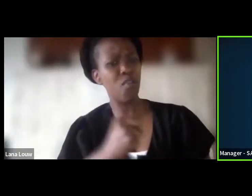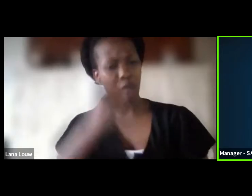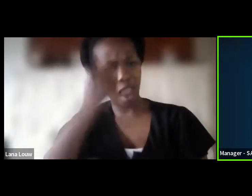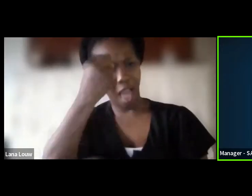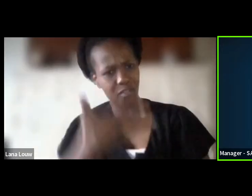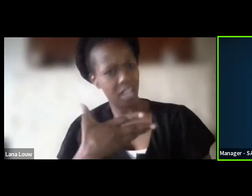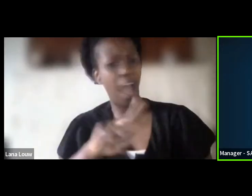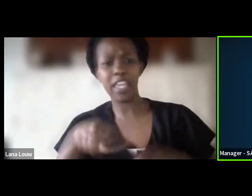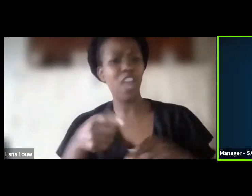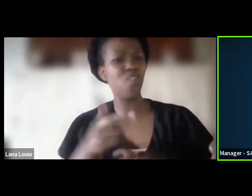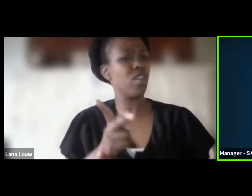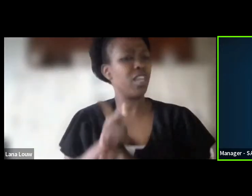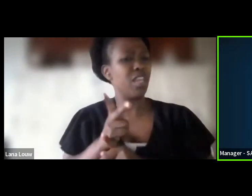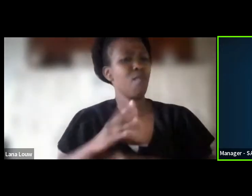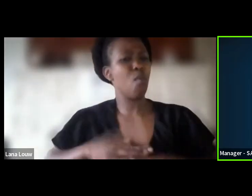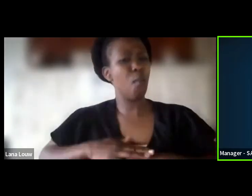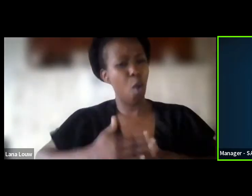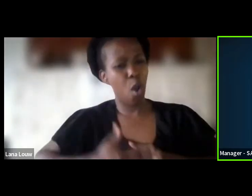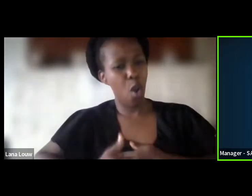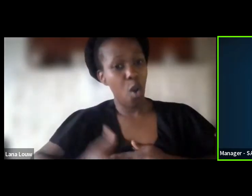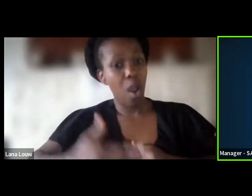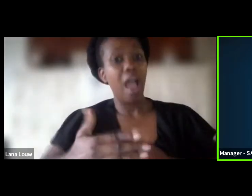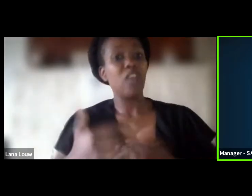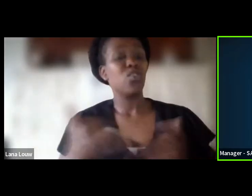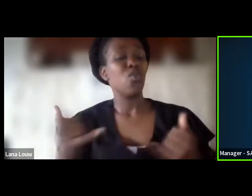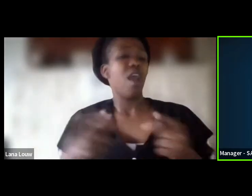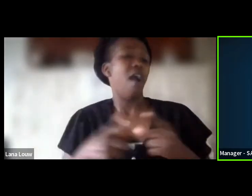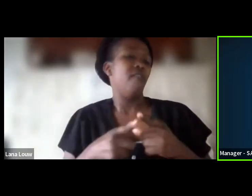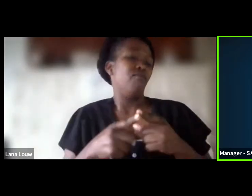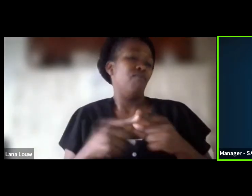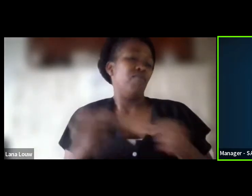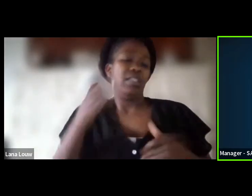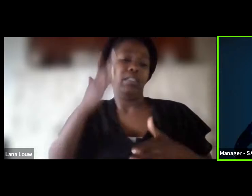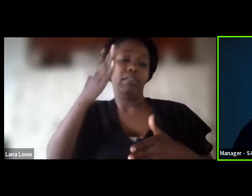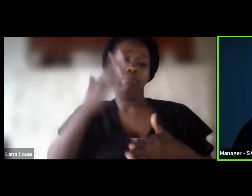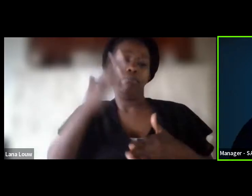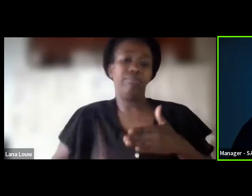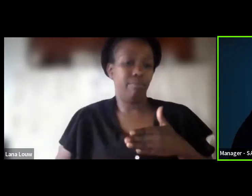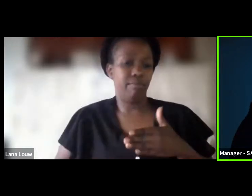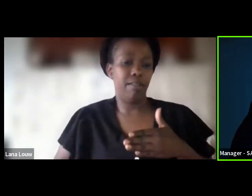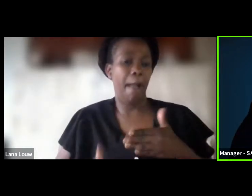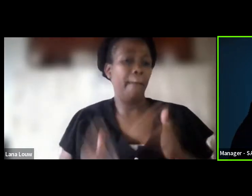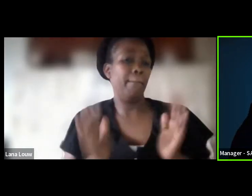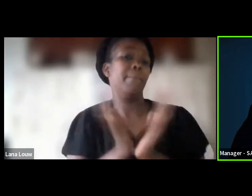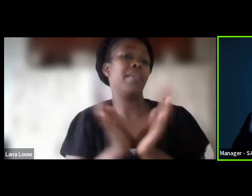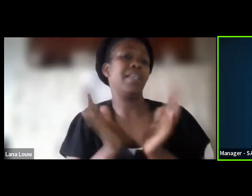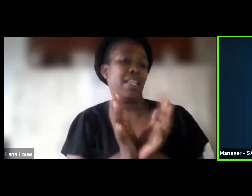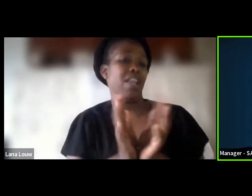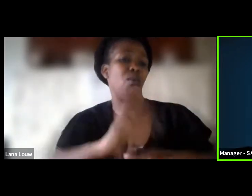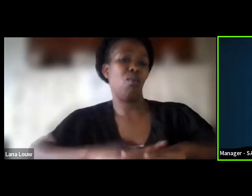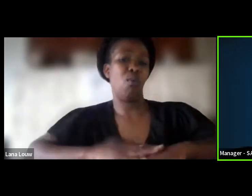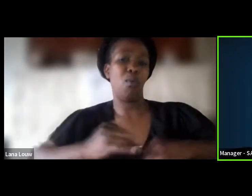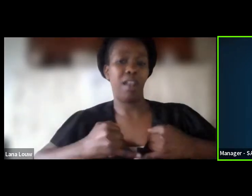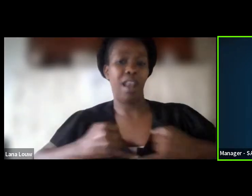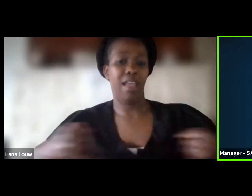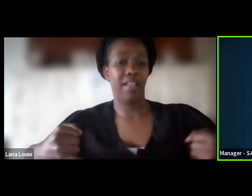the end of the webinar. We hope that it has been worth your while. Robert Dewan.